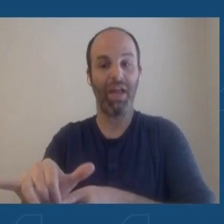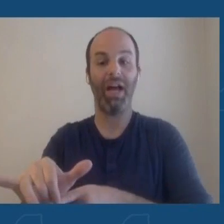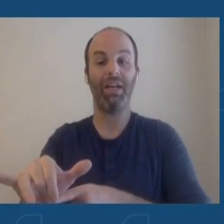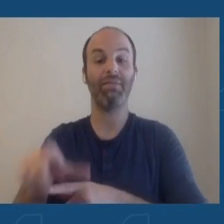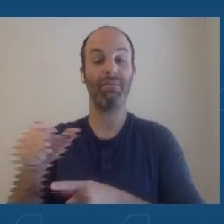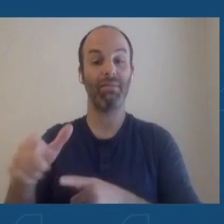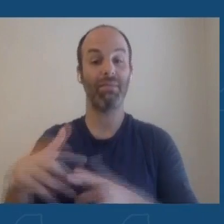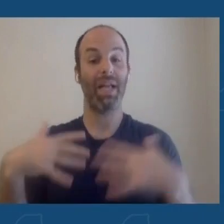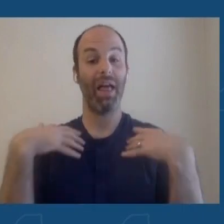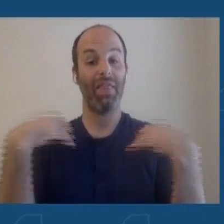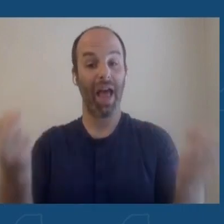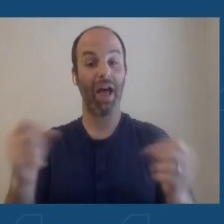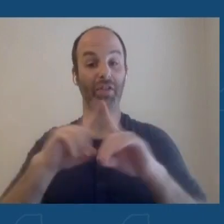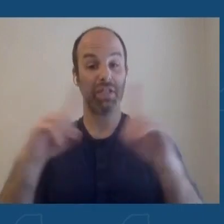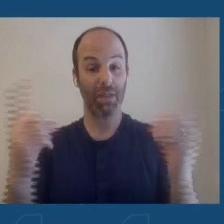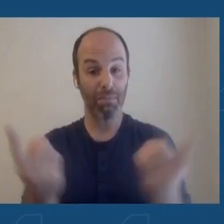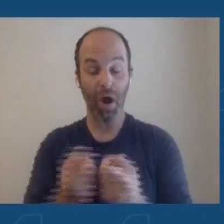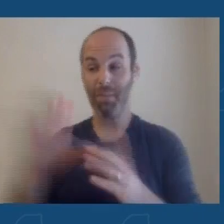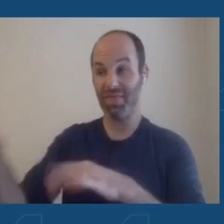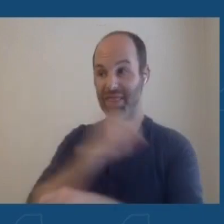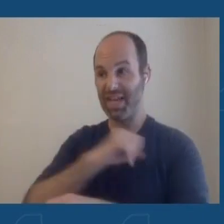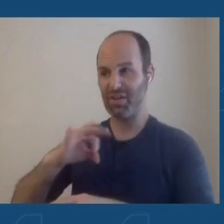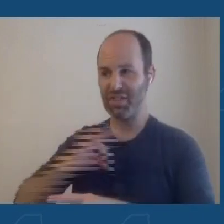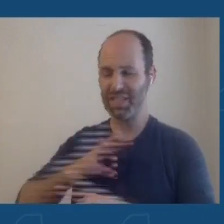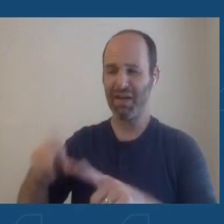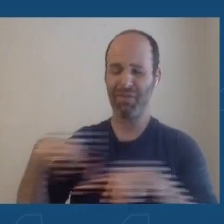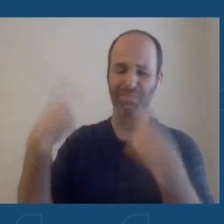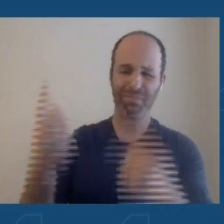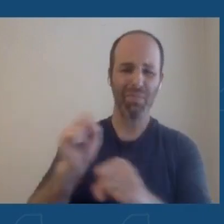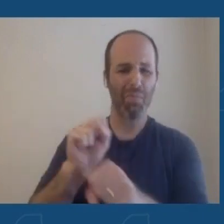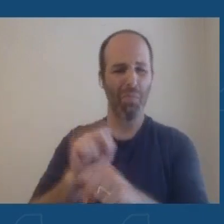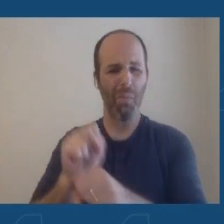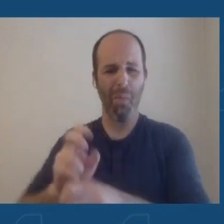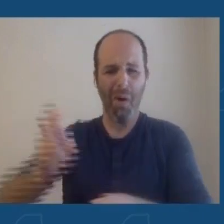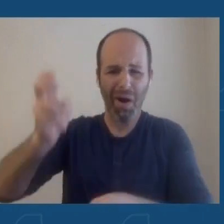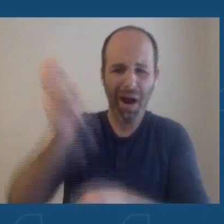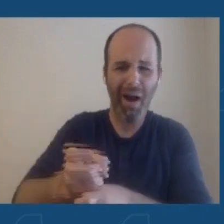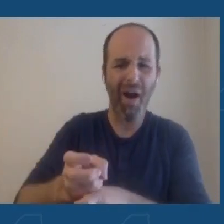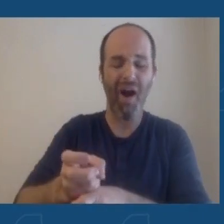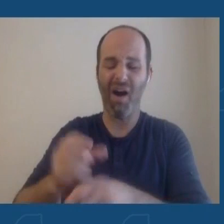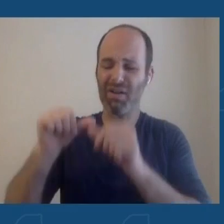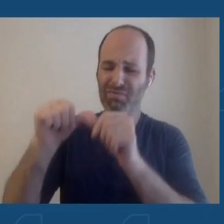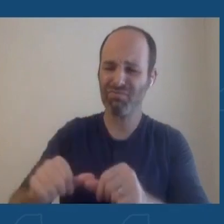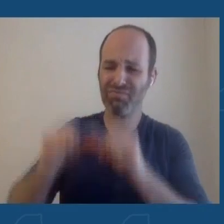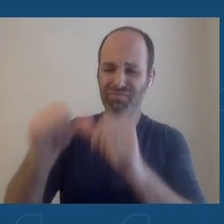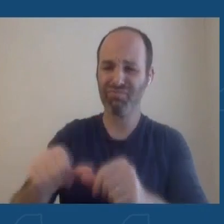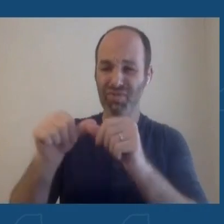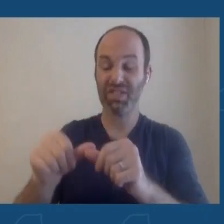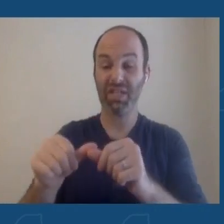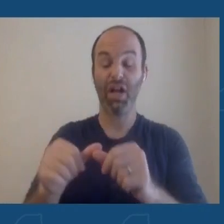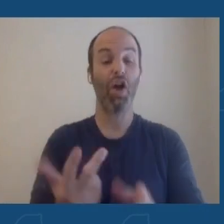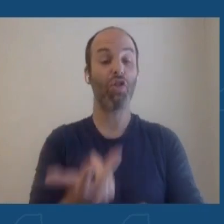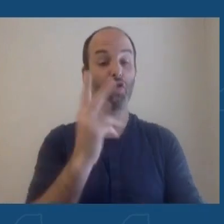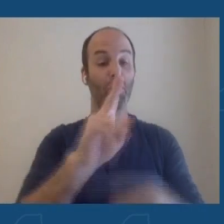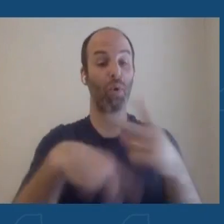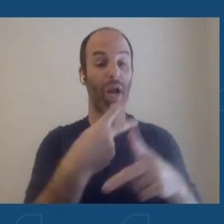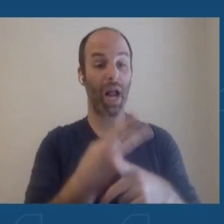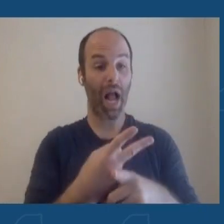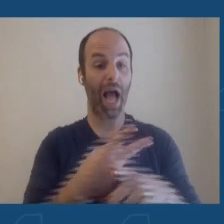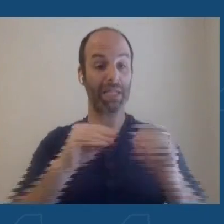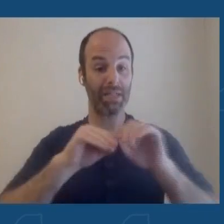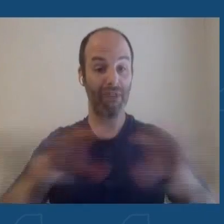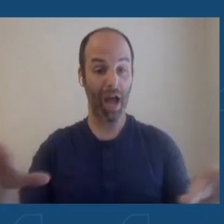professional staff have been working tirelessly. There are three aspects of the current outbreak that make it unusual